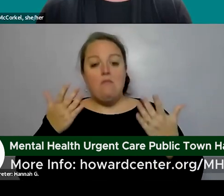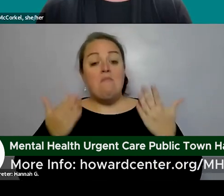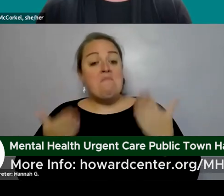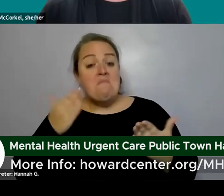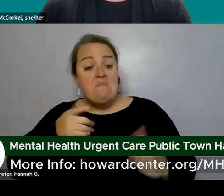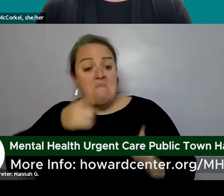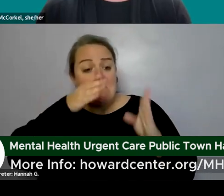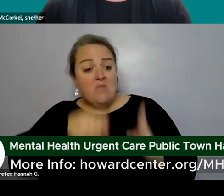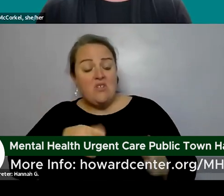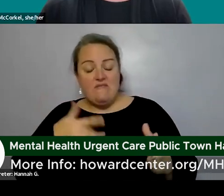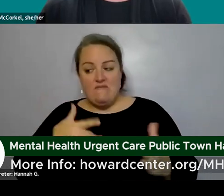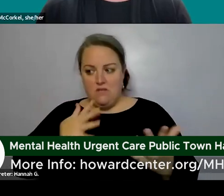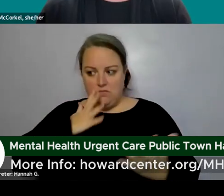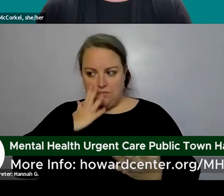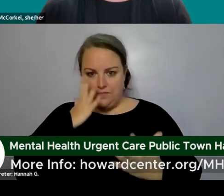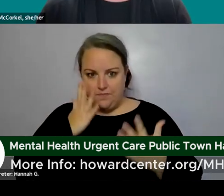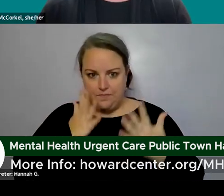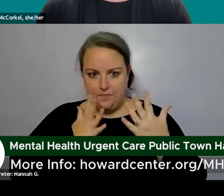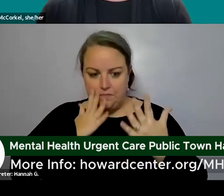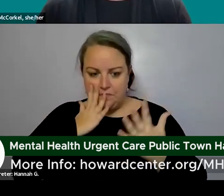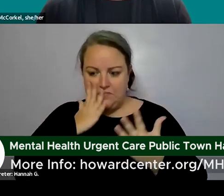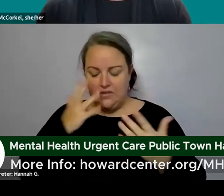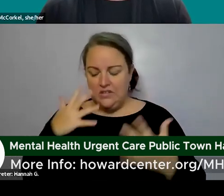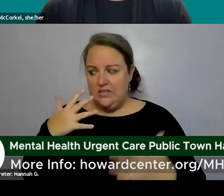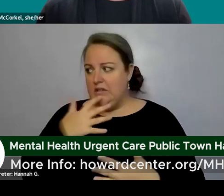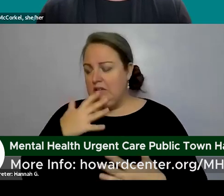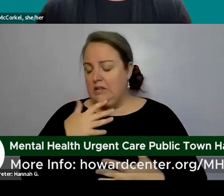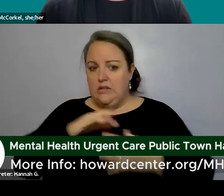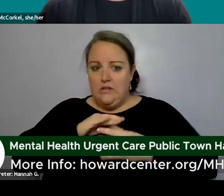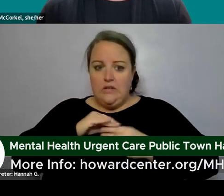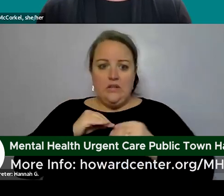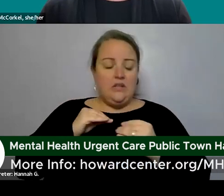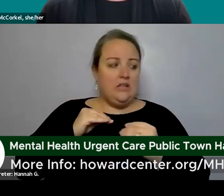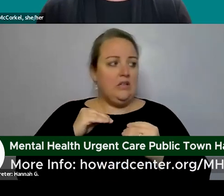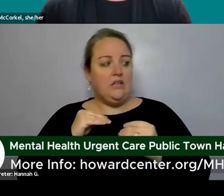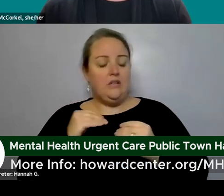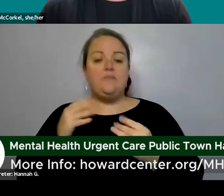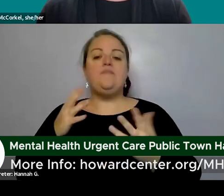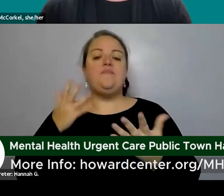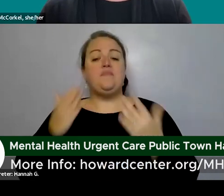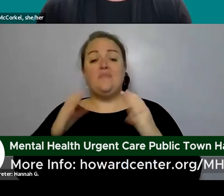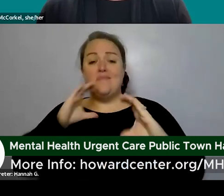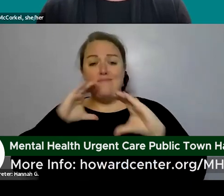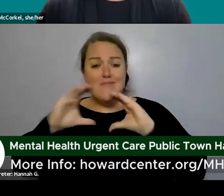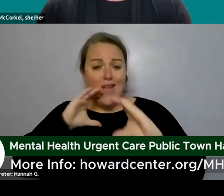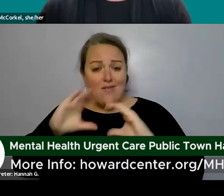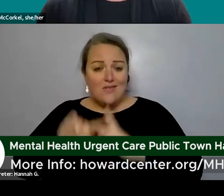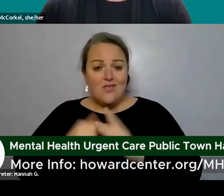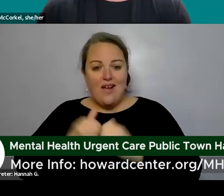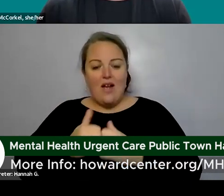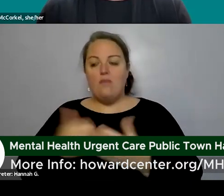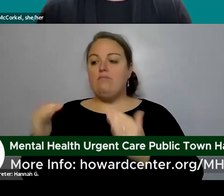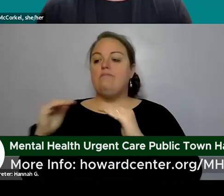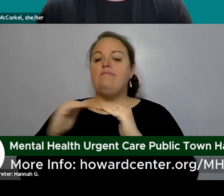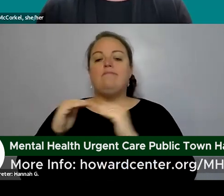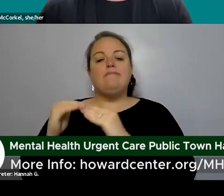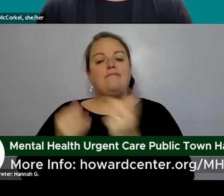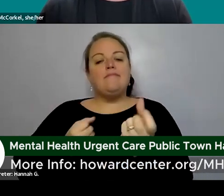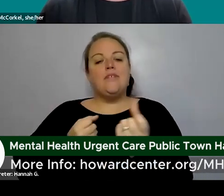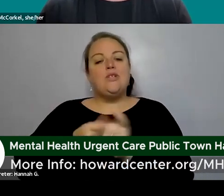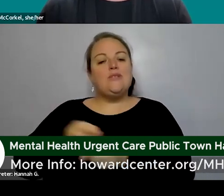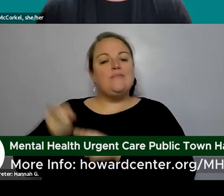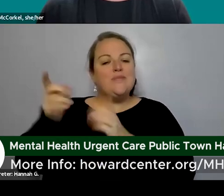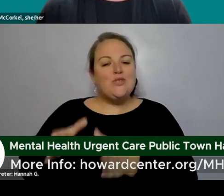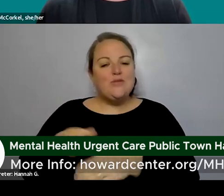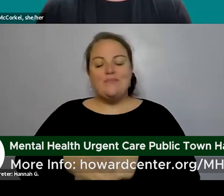or scared to talk about what's going on and so the conversation may start with a peer specialist or a care